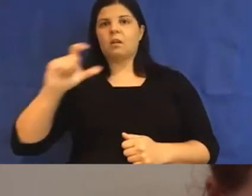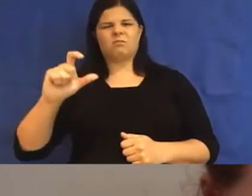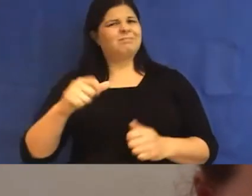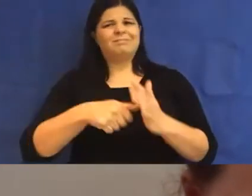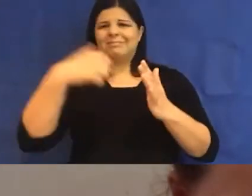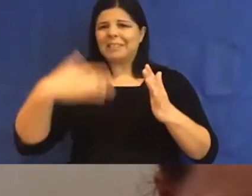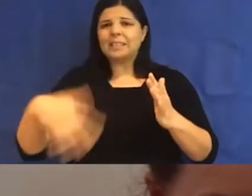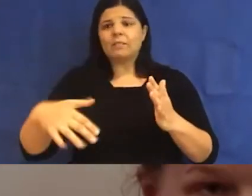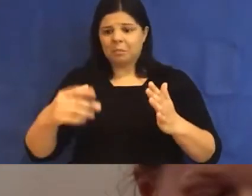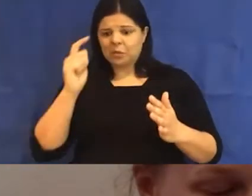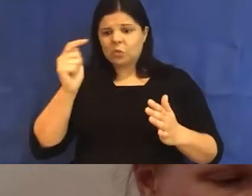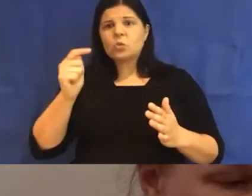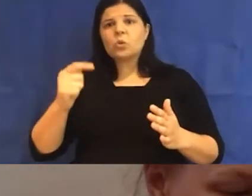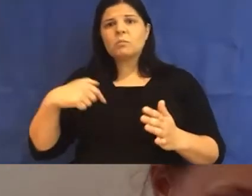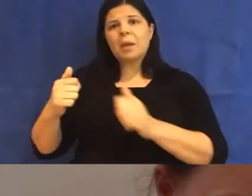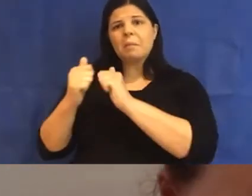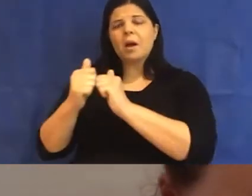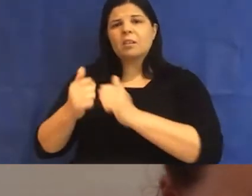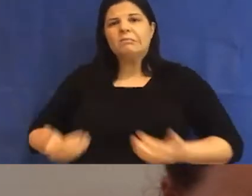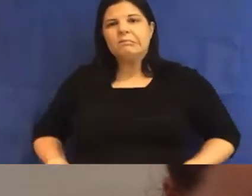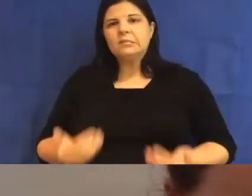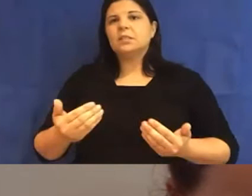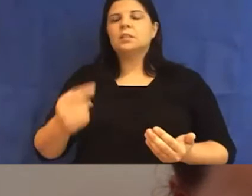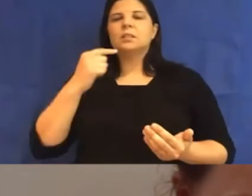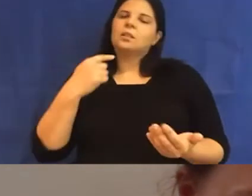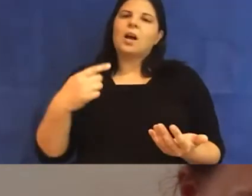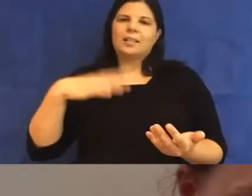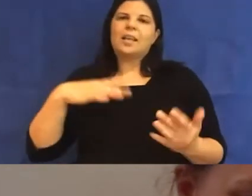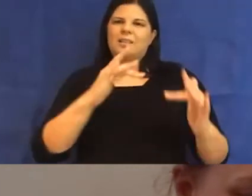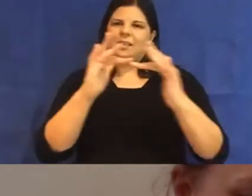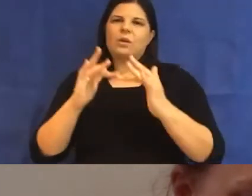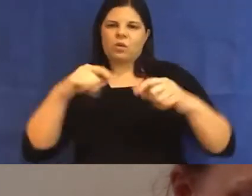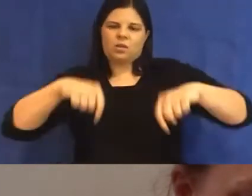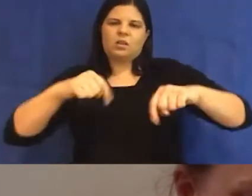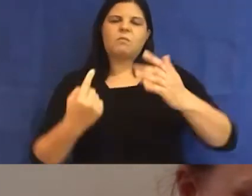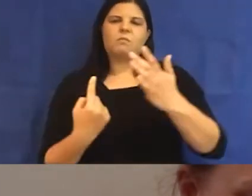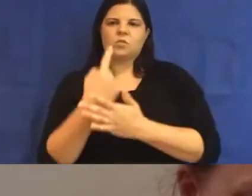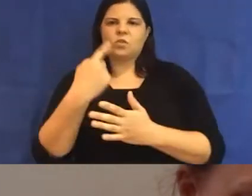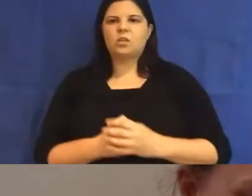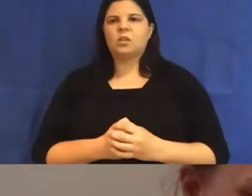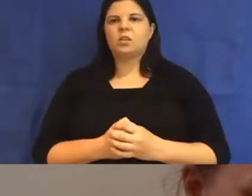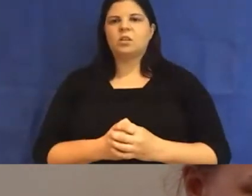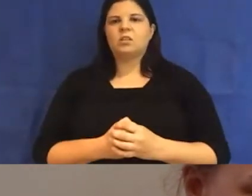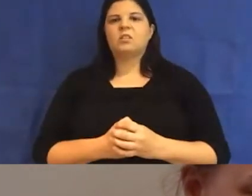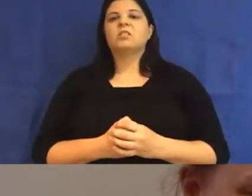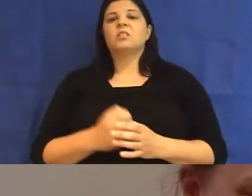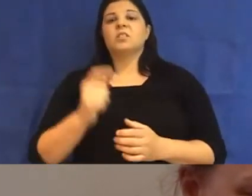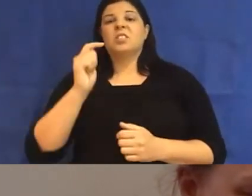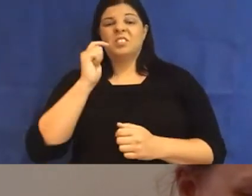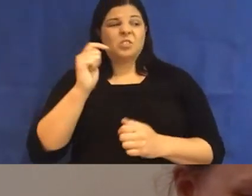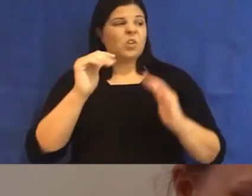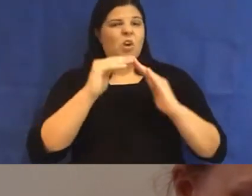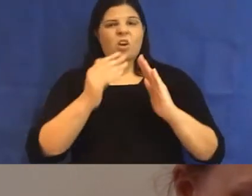He couldn't afford to miss the networking opportunity, he said. I went home not long after that, to the hotel room my